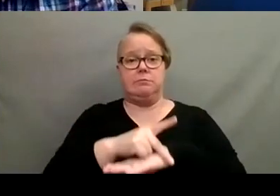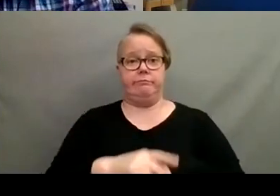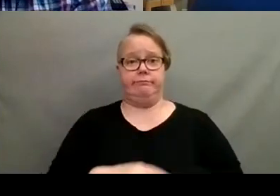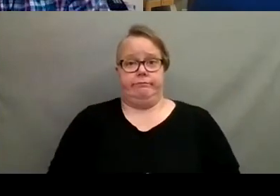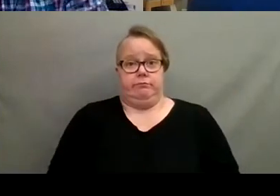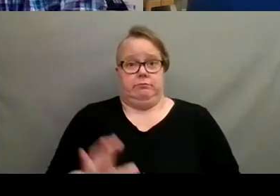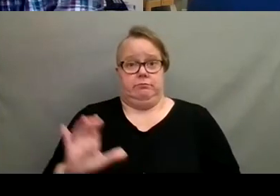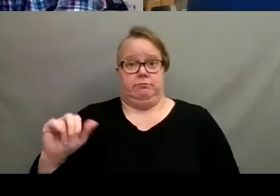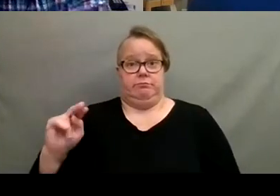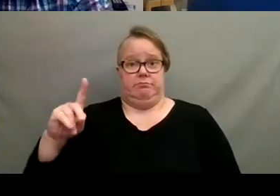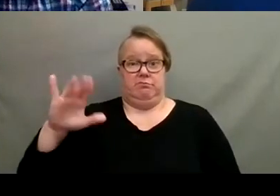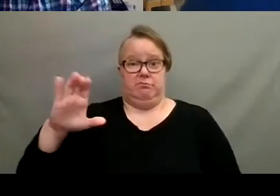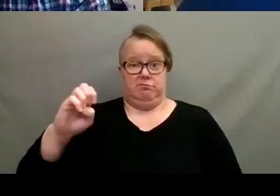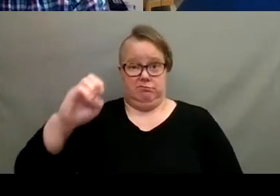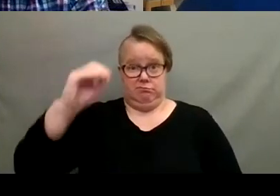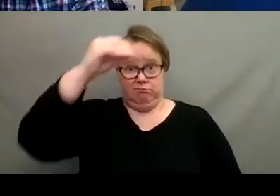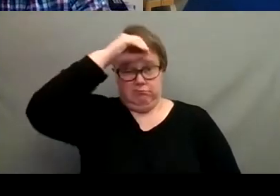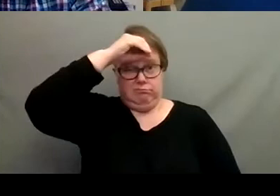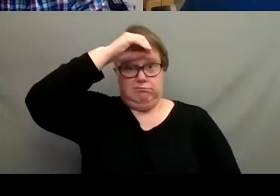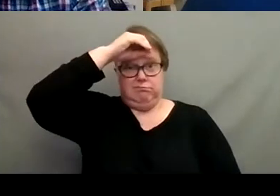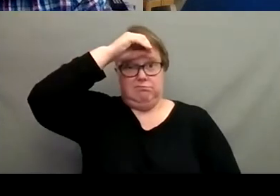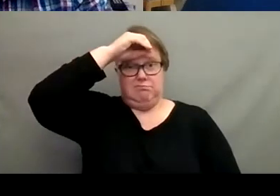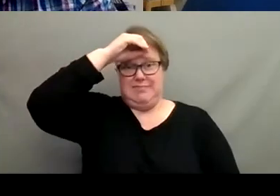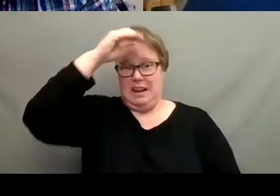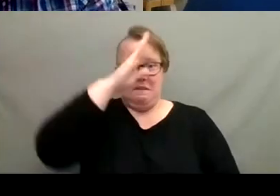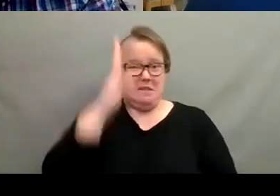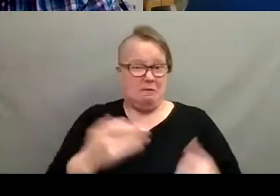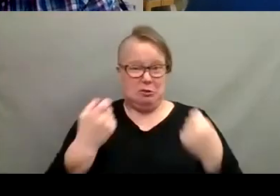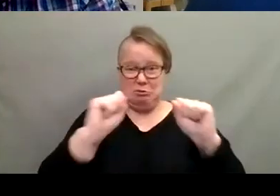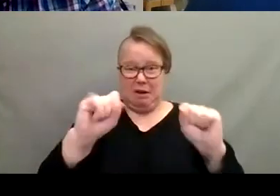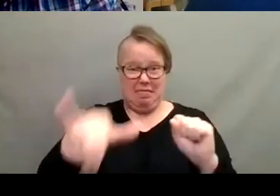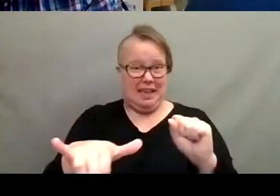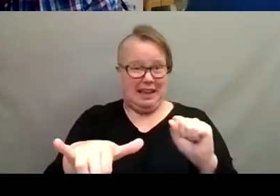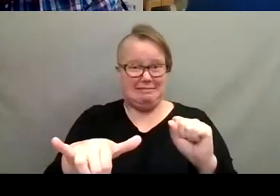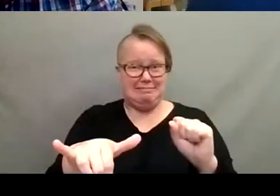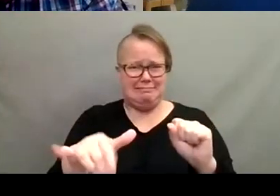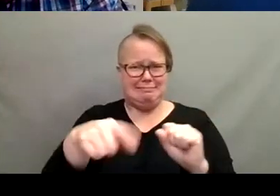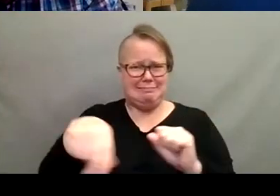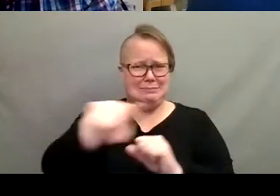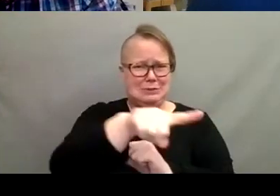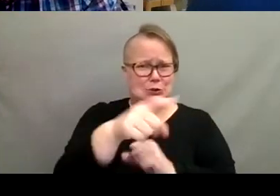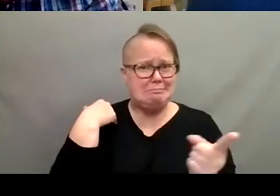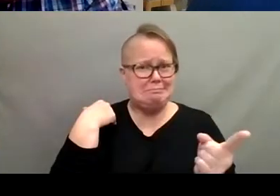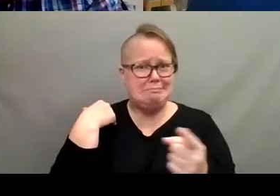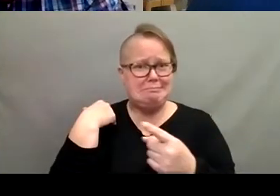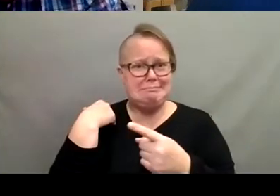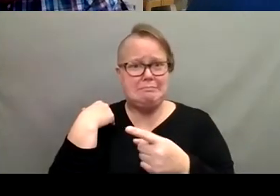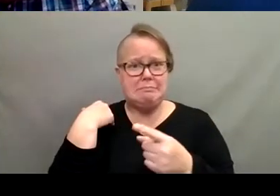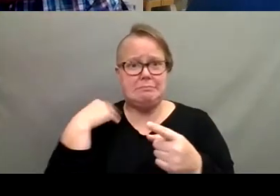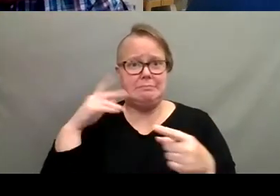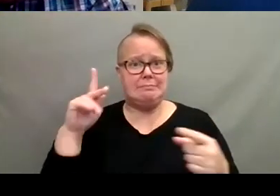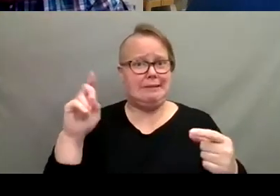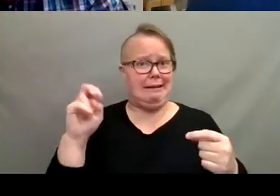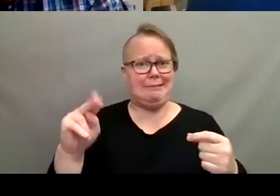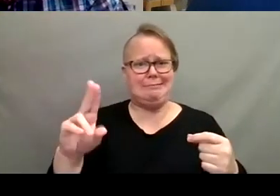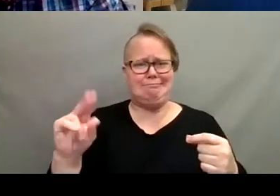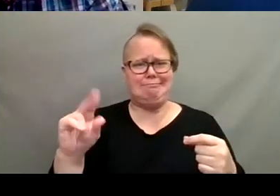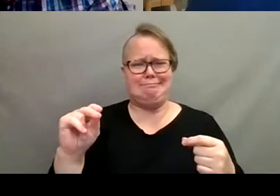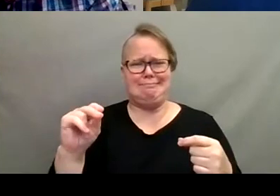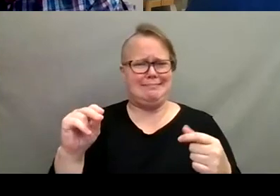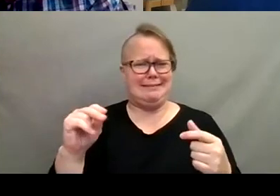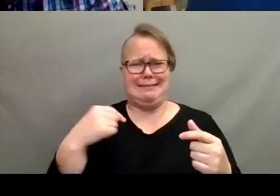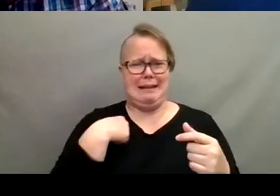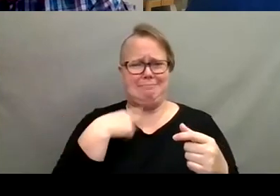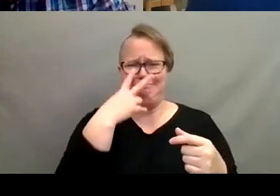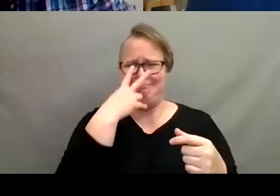have never tried, tried that, uh, technique. Have, have any of you tried that before? I, I have not. can't imagine it would add